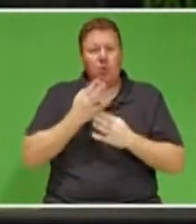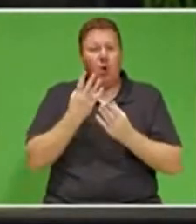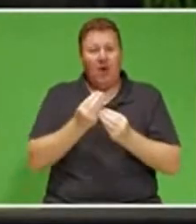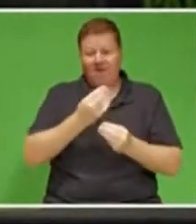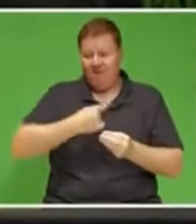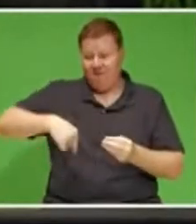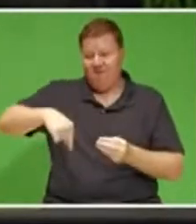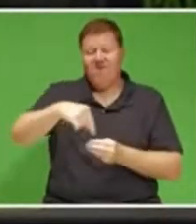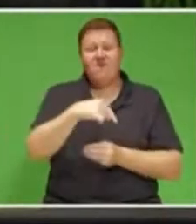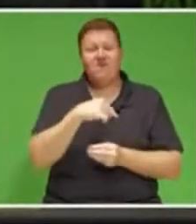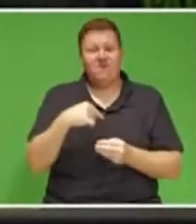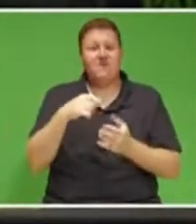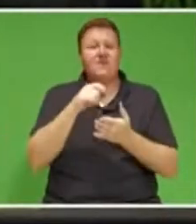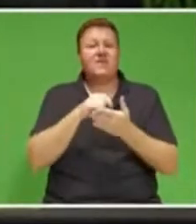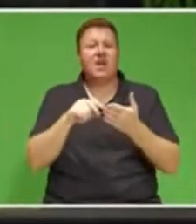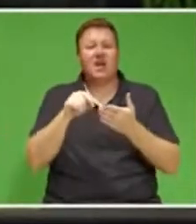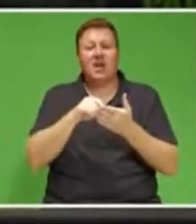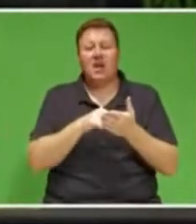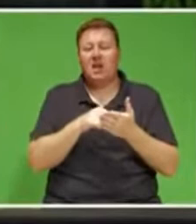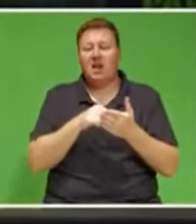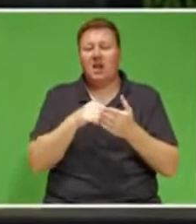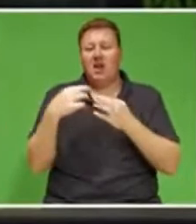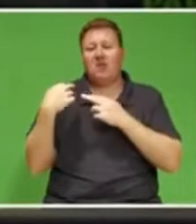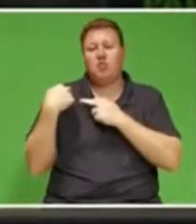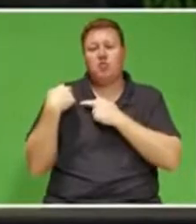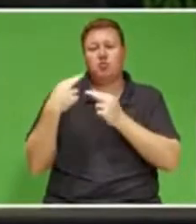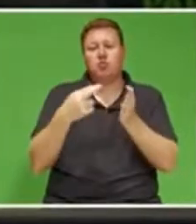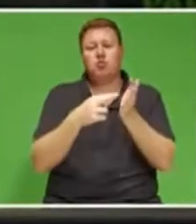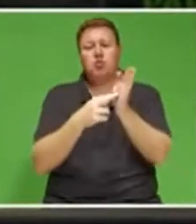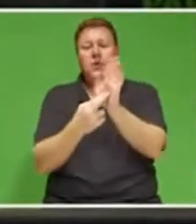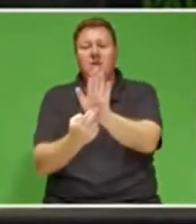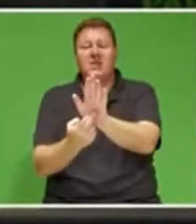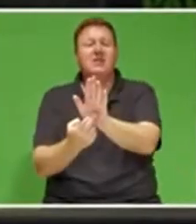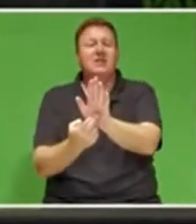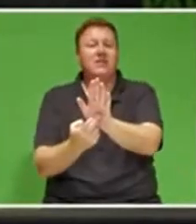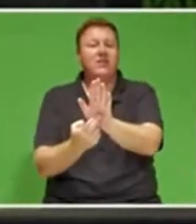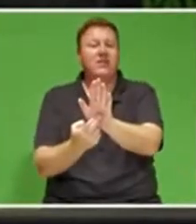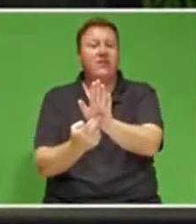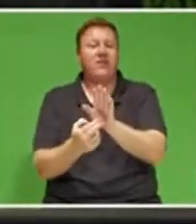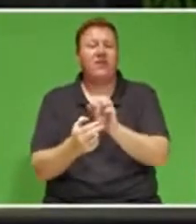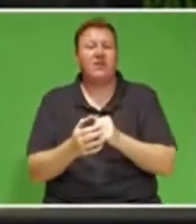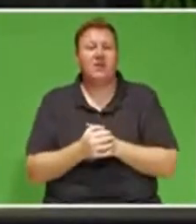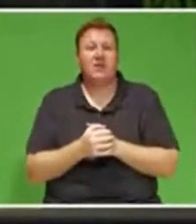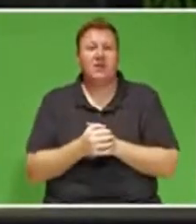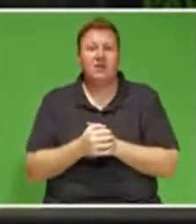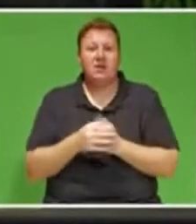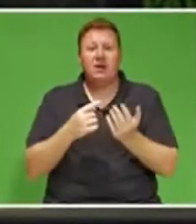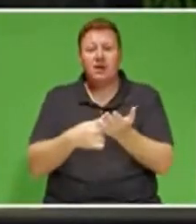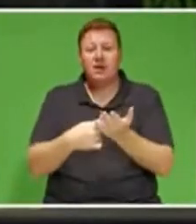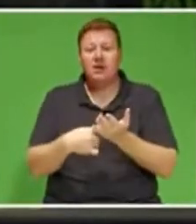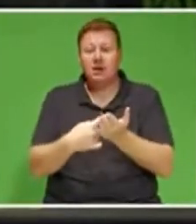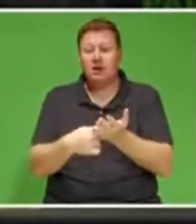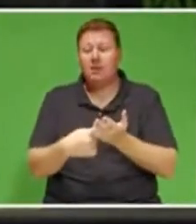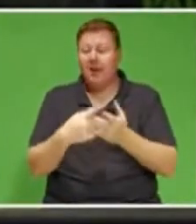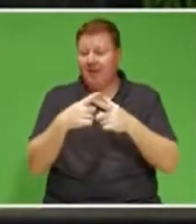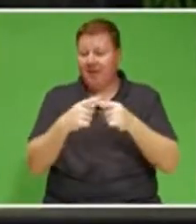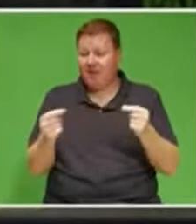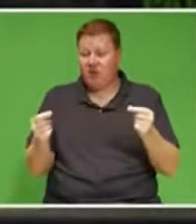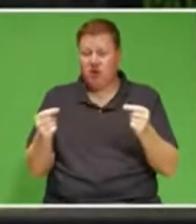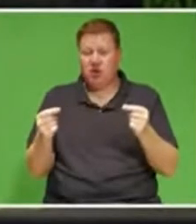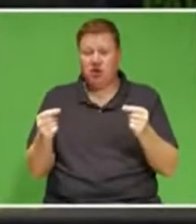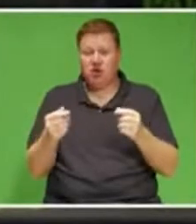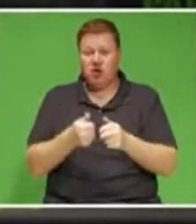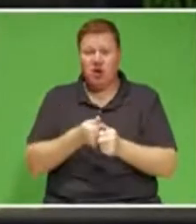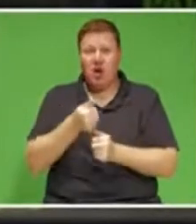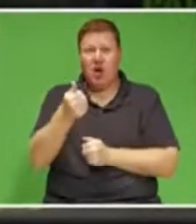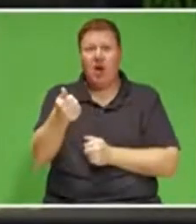as elected representatives, as I said, is to emerge from this debate with